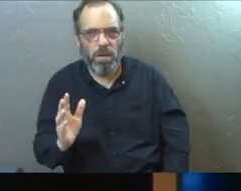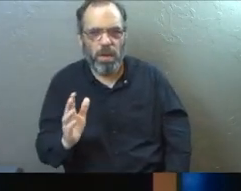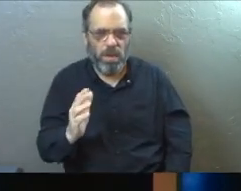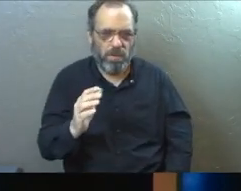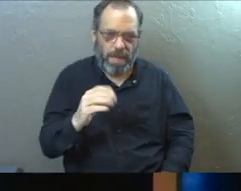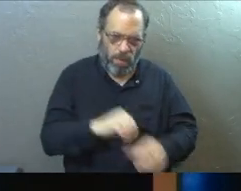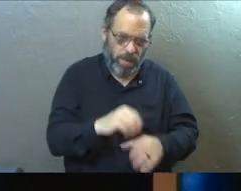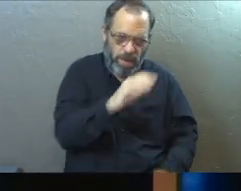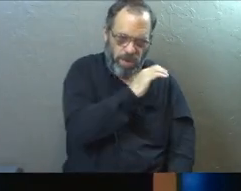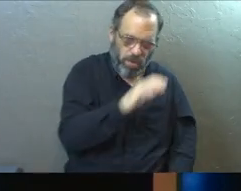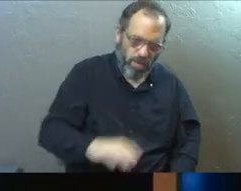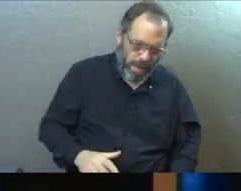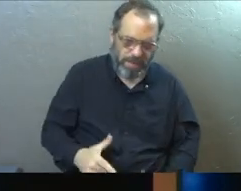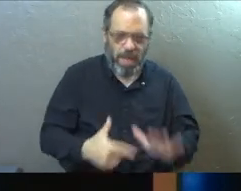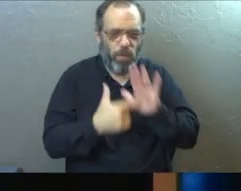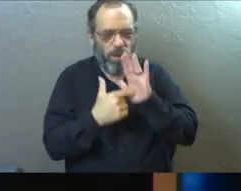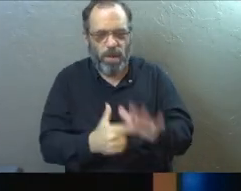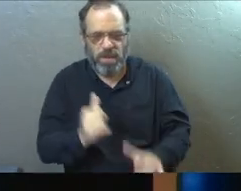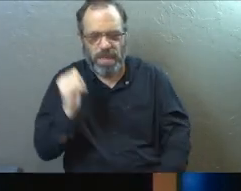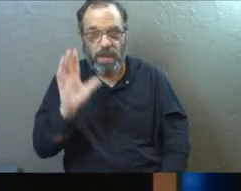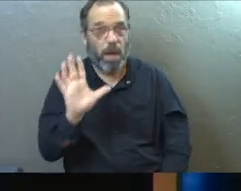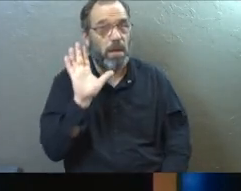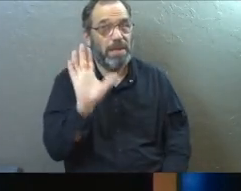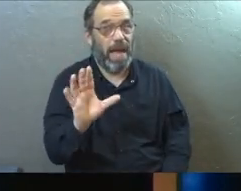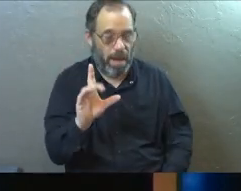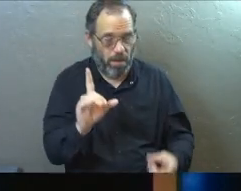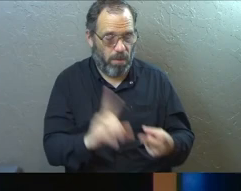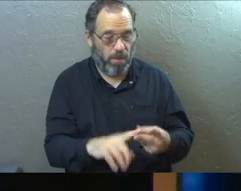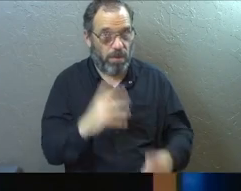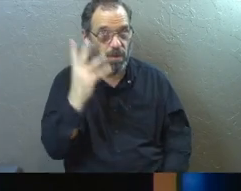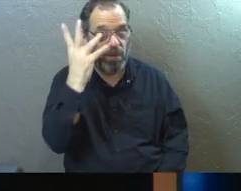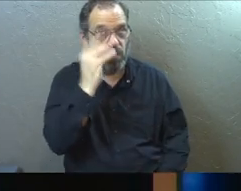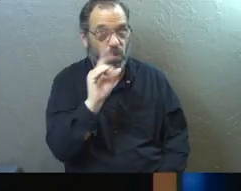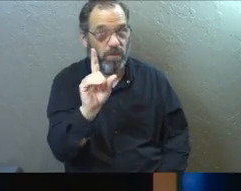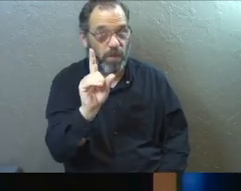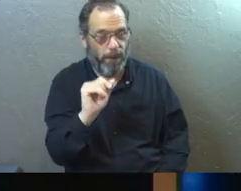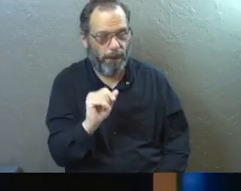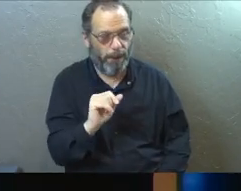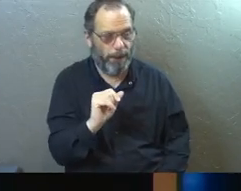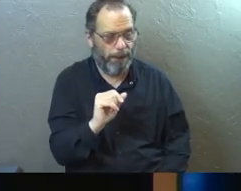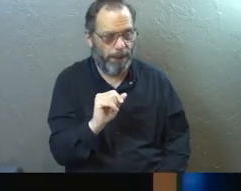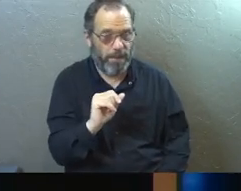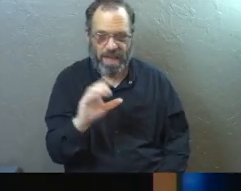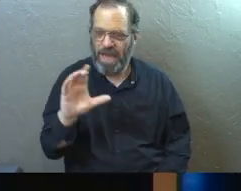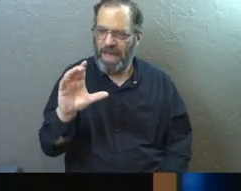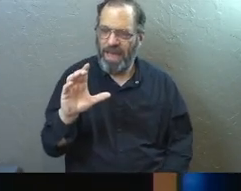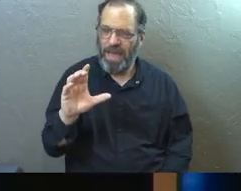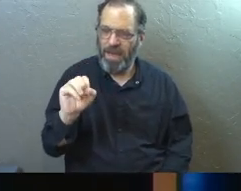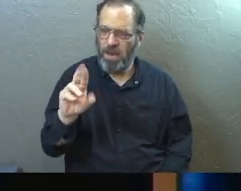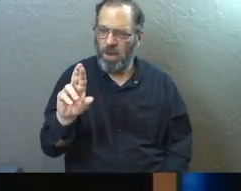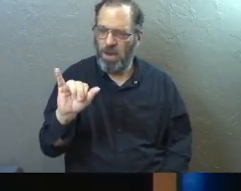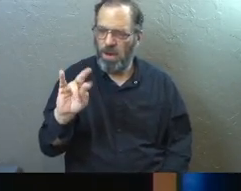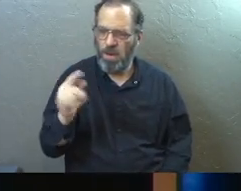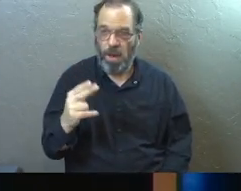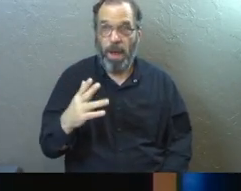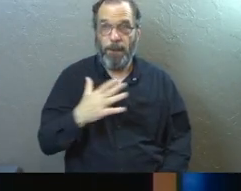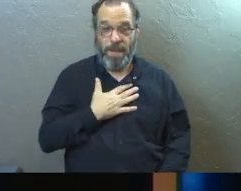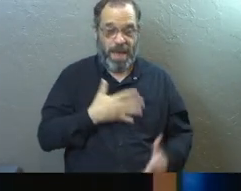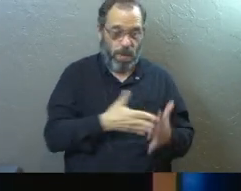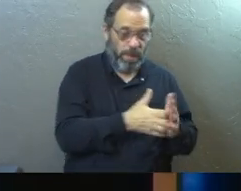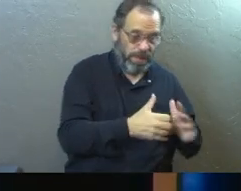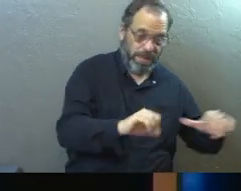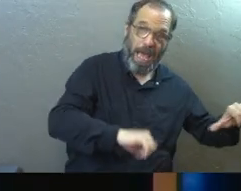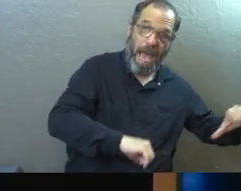if we're in Christ that we're representing him. Now, here's also the beautiful thing. In Corinthians, Paul says, I boast in my